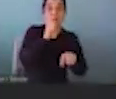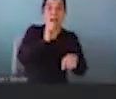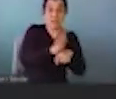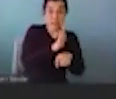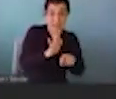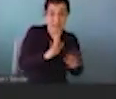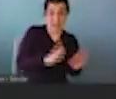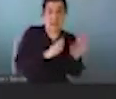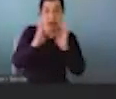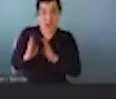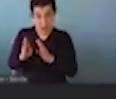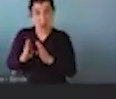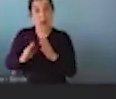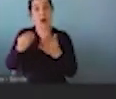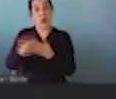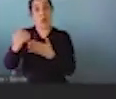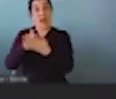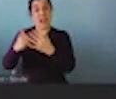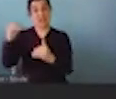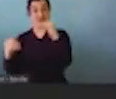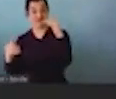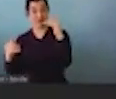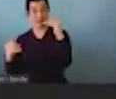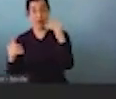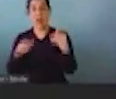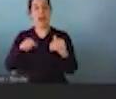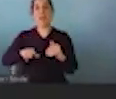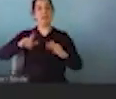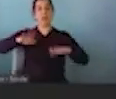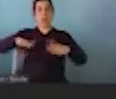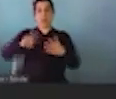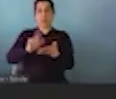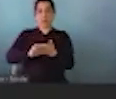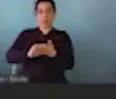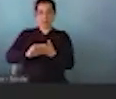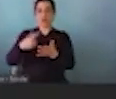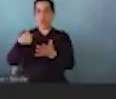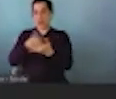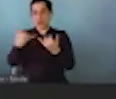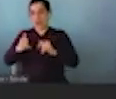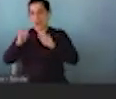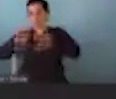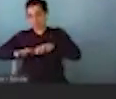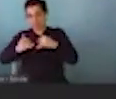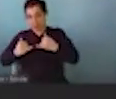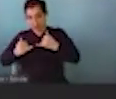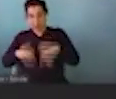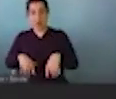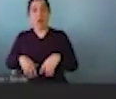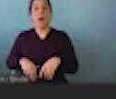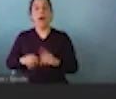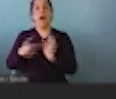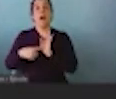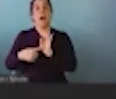leading to wage inequality. This is a paper that that has not yet been published that we're preparing right now showing